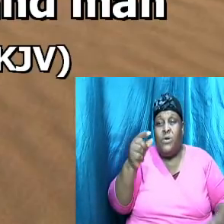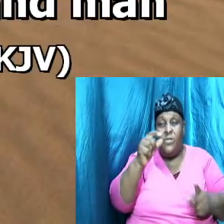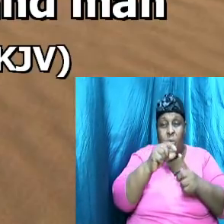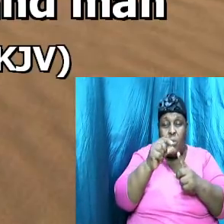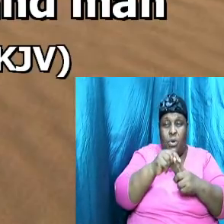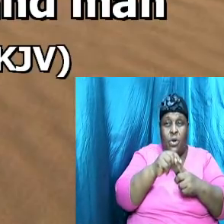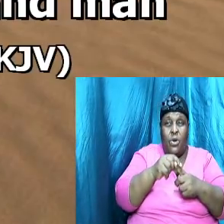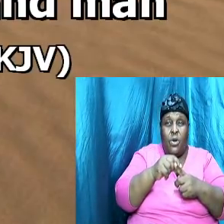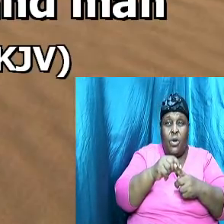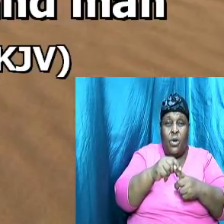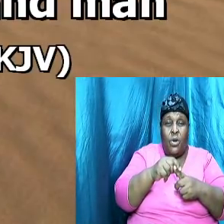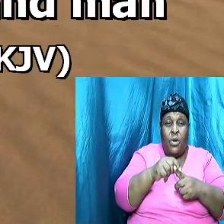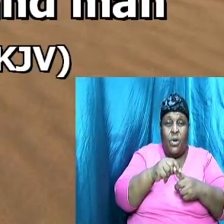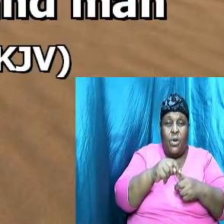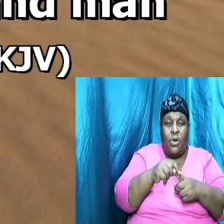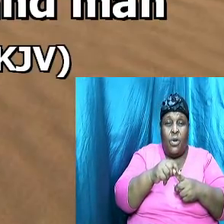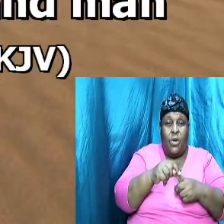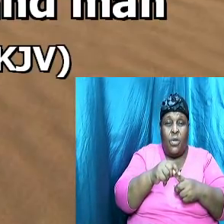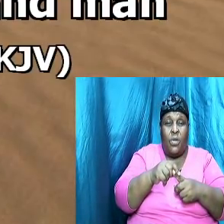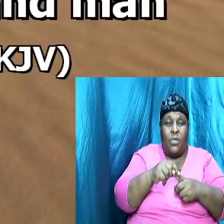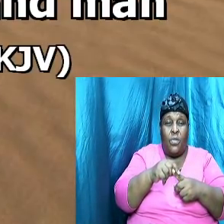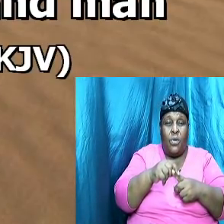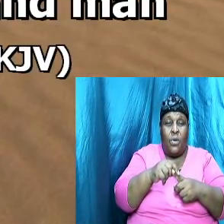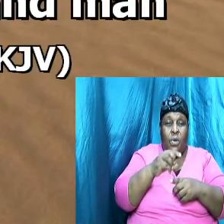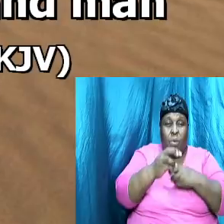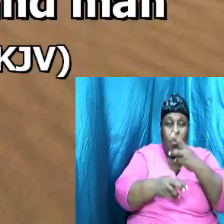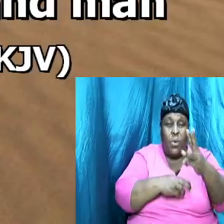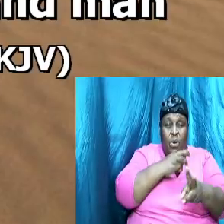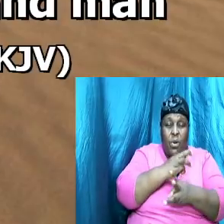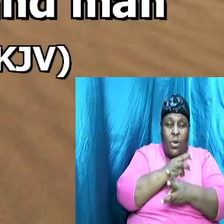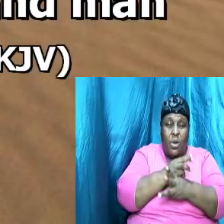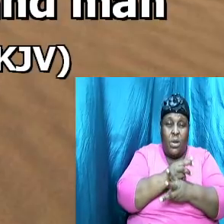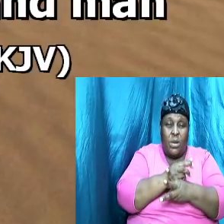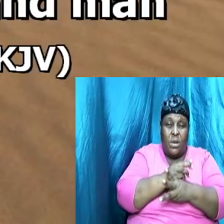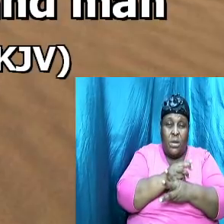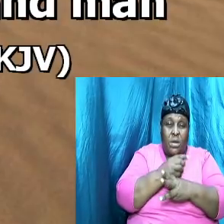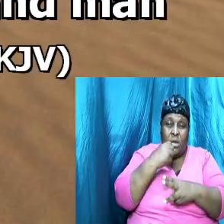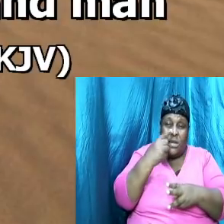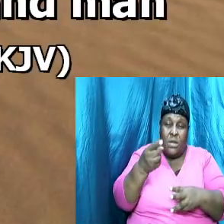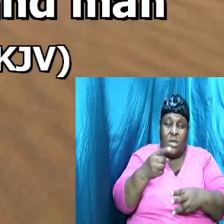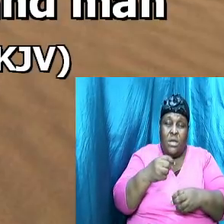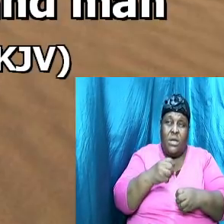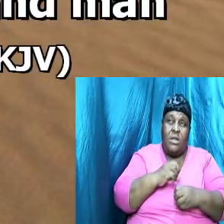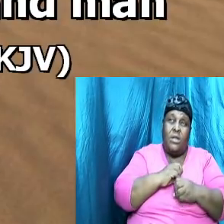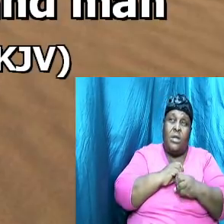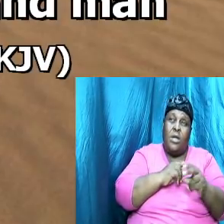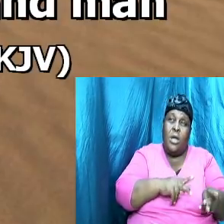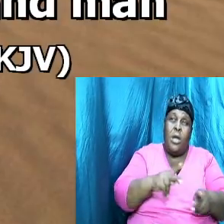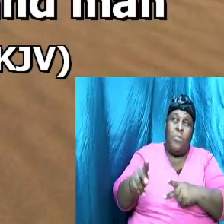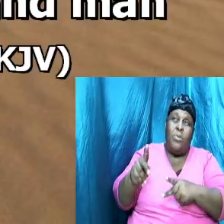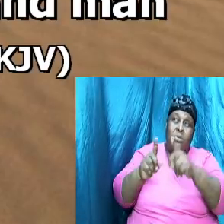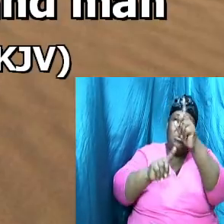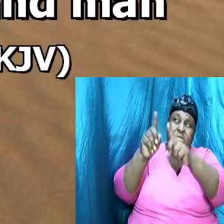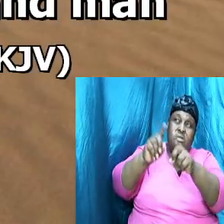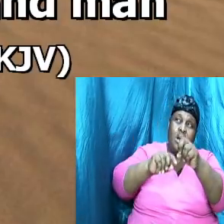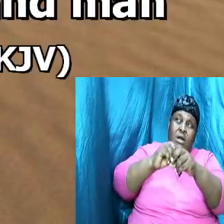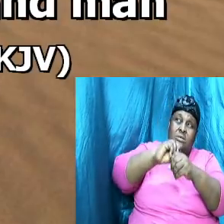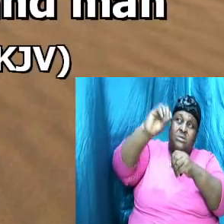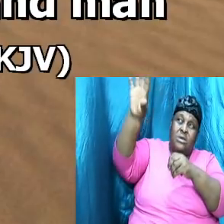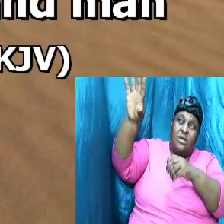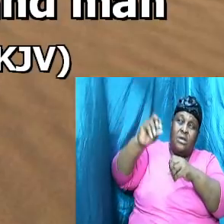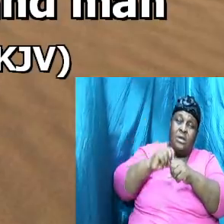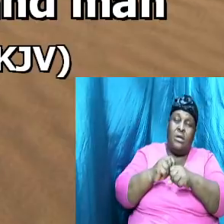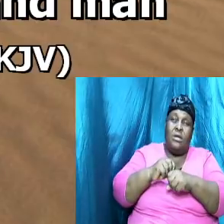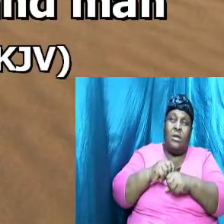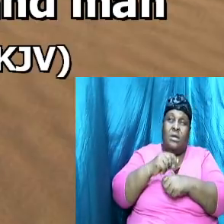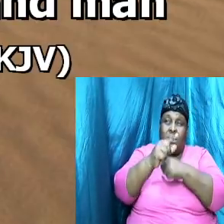existence and flung the stars across the galaxies and put everything in motion and